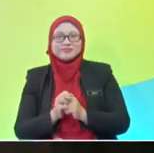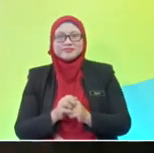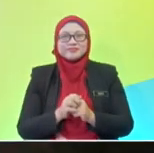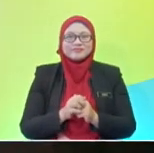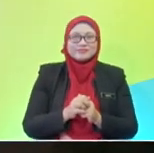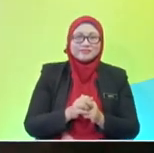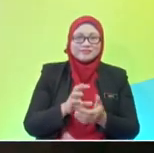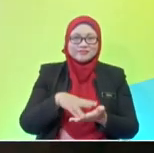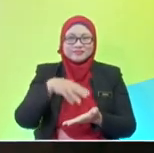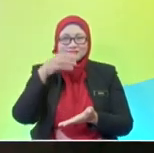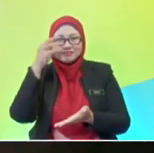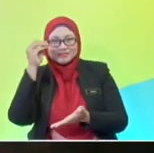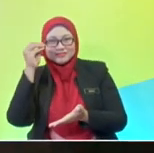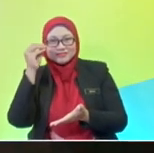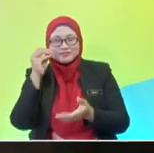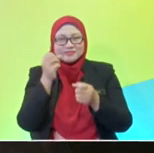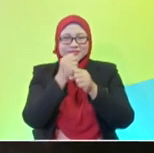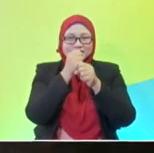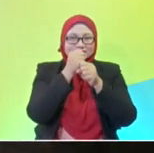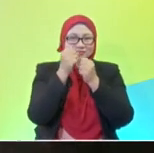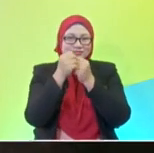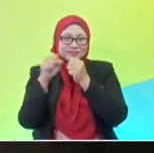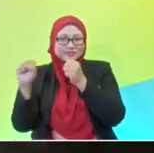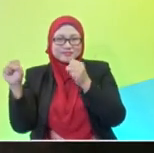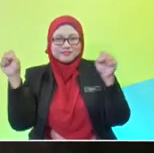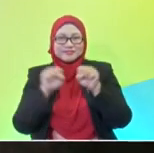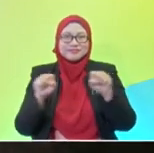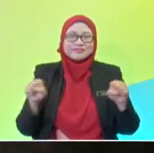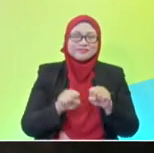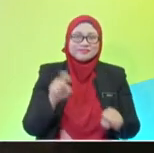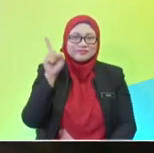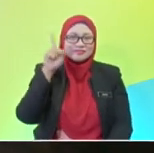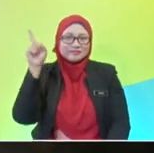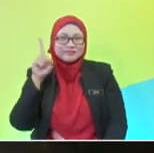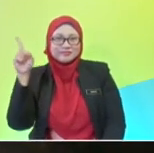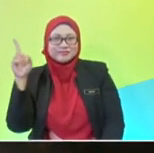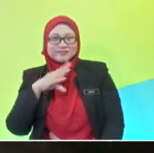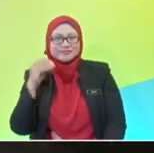our solar system. So, up, up and away we go.